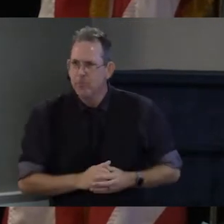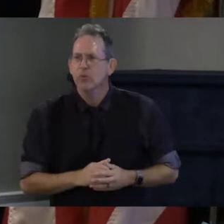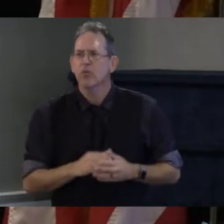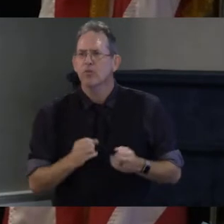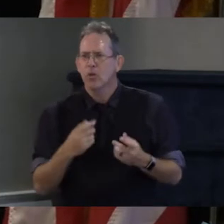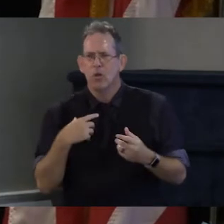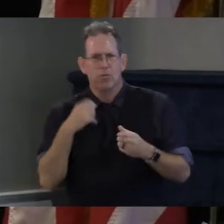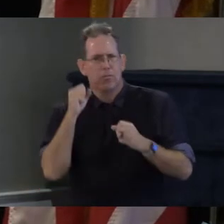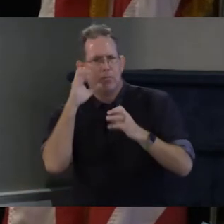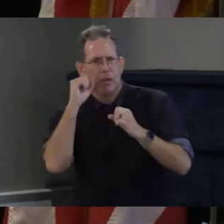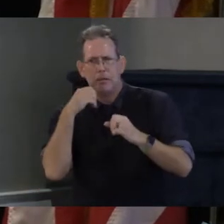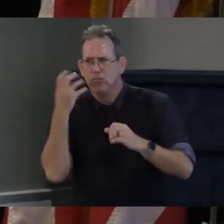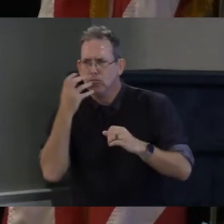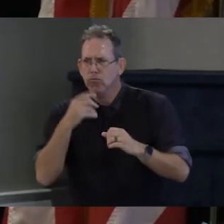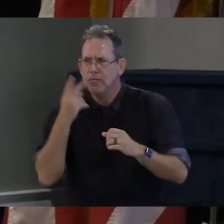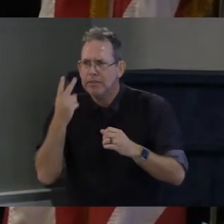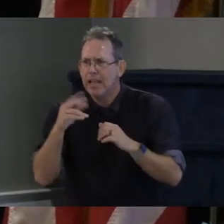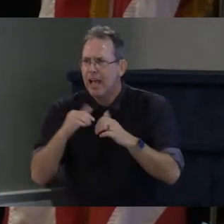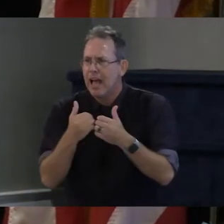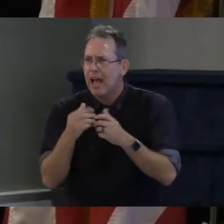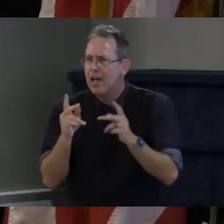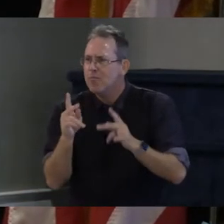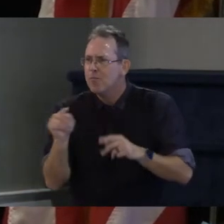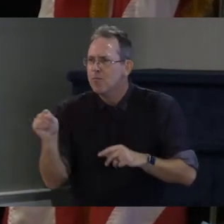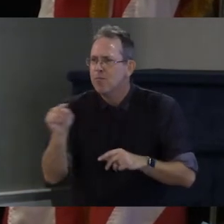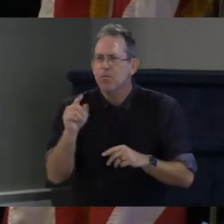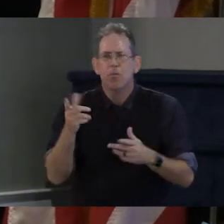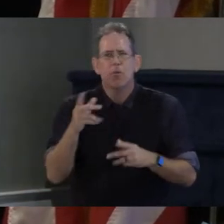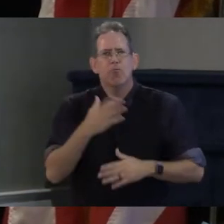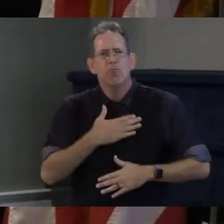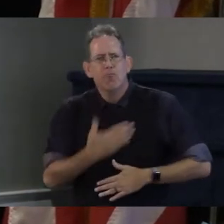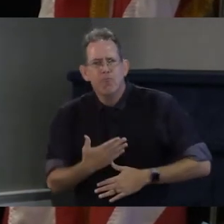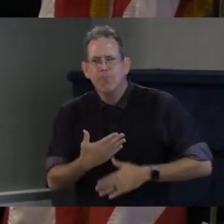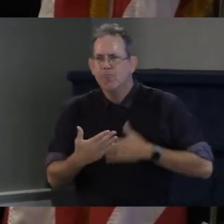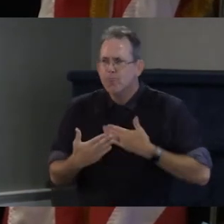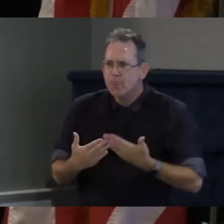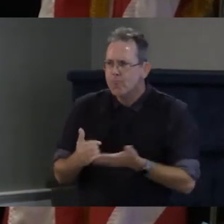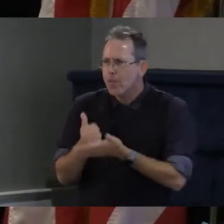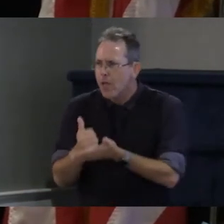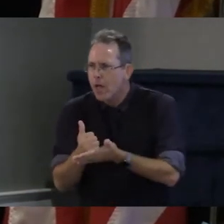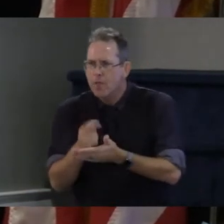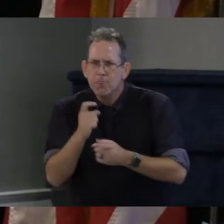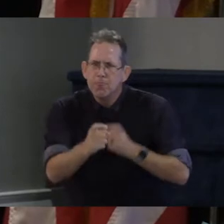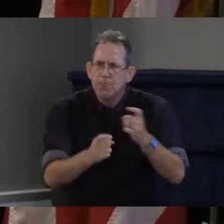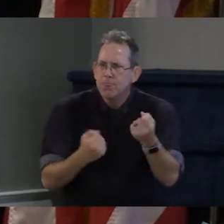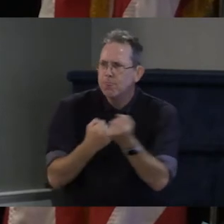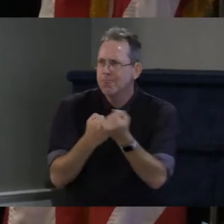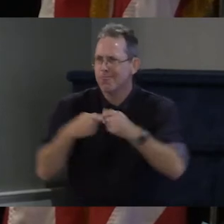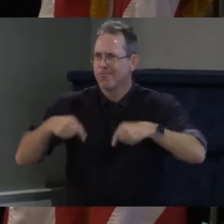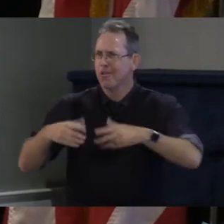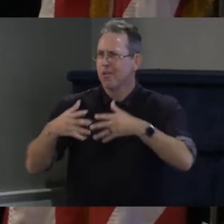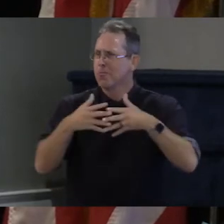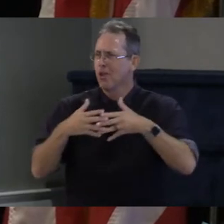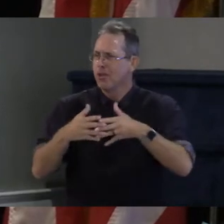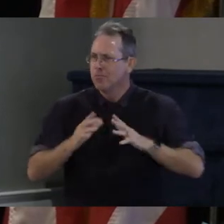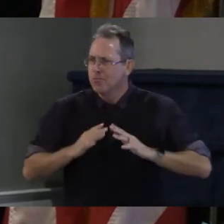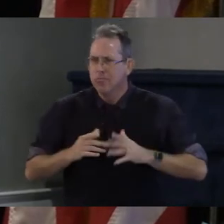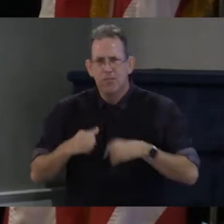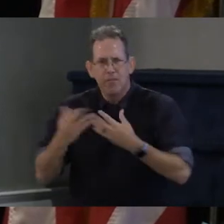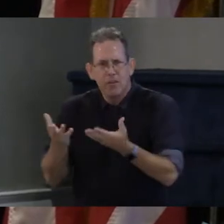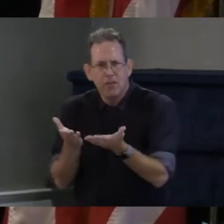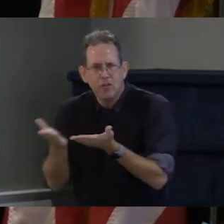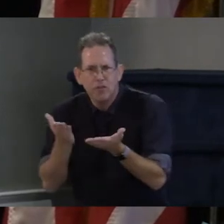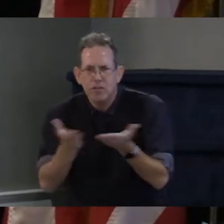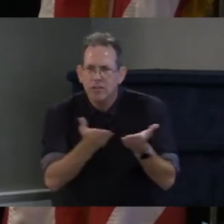generous and loving Americans are there are so many services and so many providers and what we're seeing